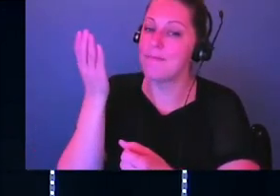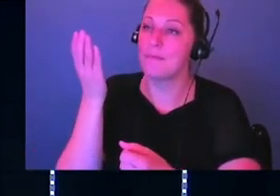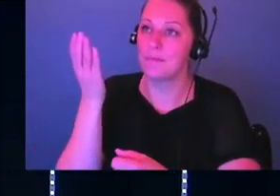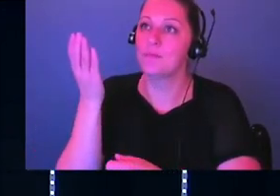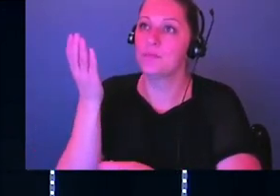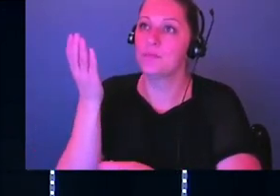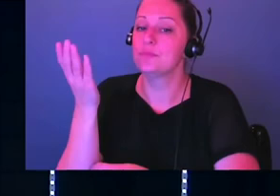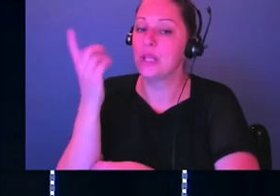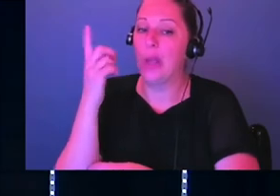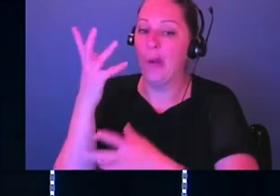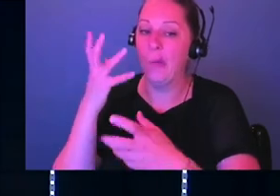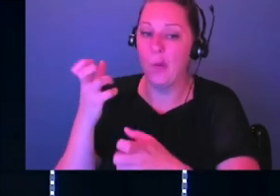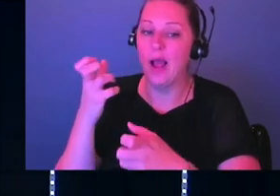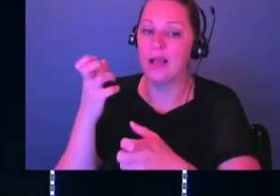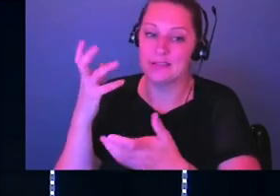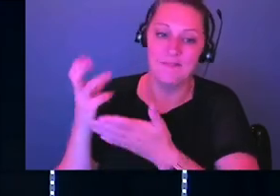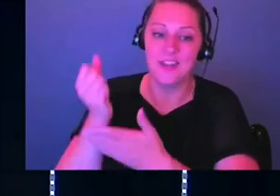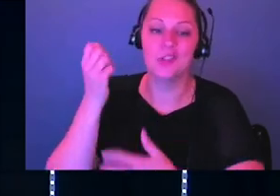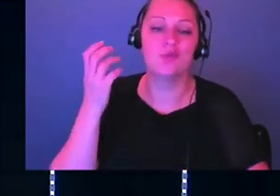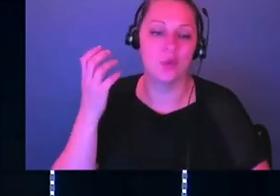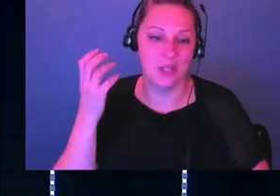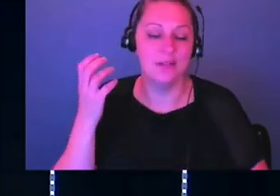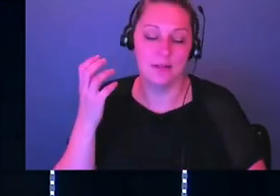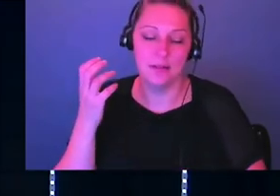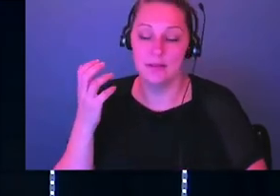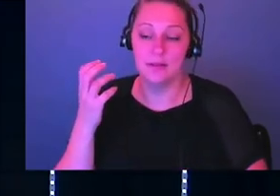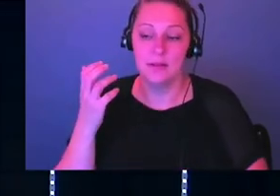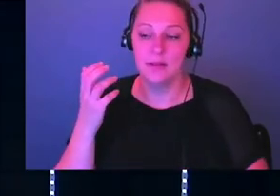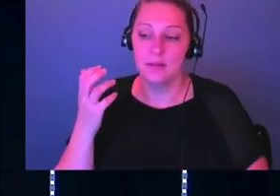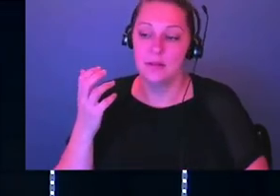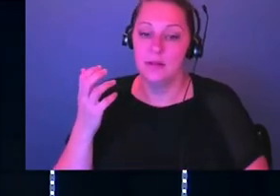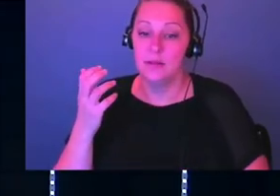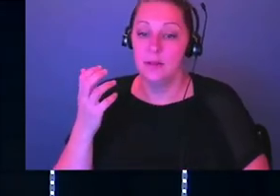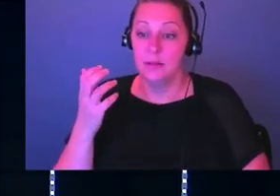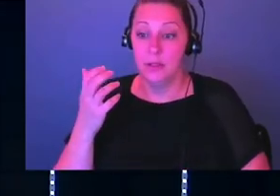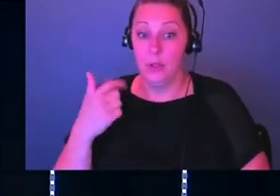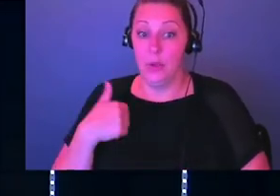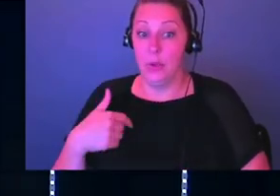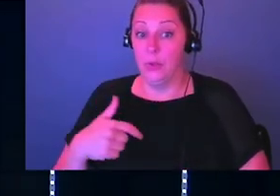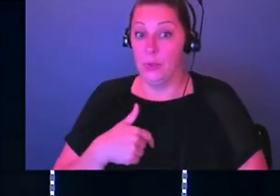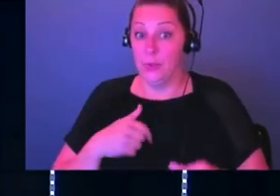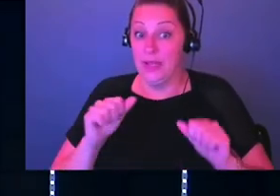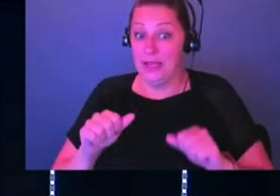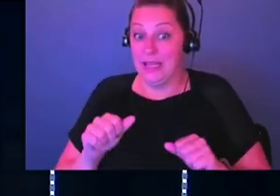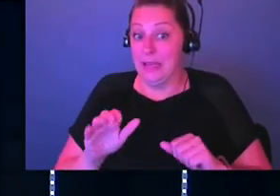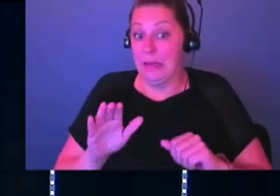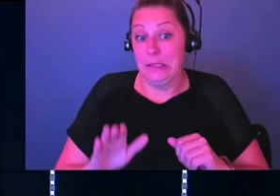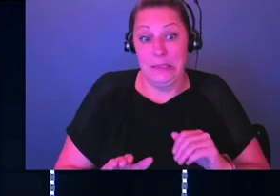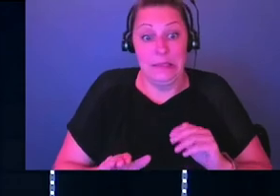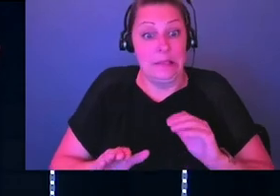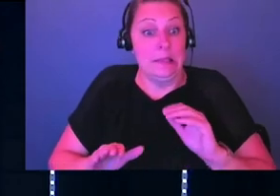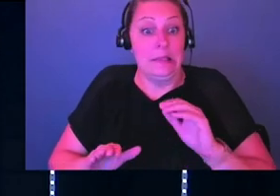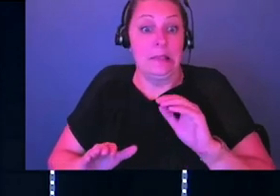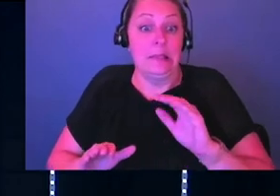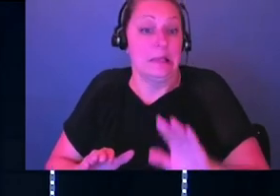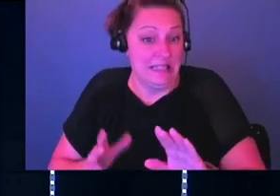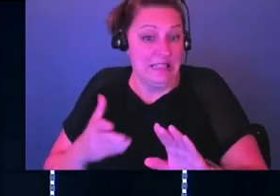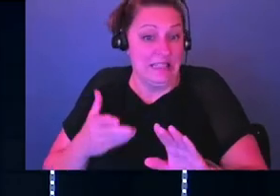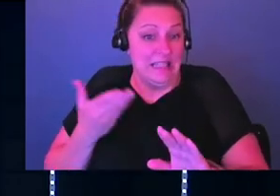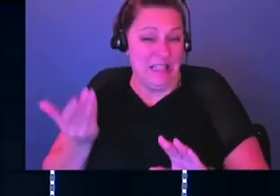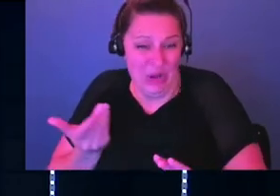victory. And one way that he can move in that way is by us just going, the step that we can take is just by going, God, here.